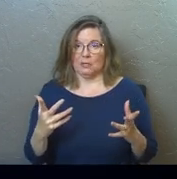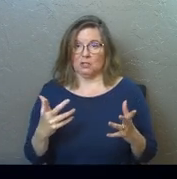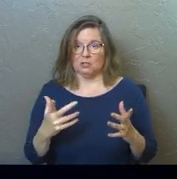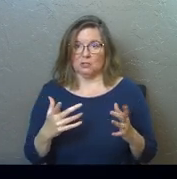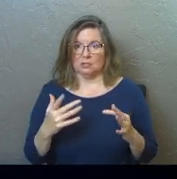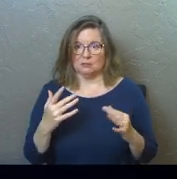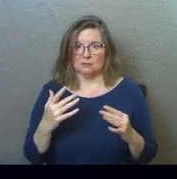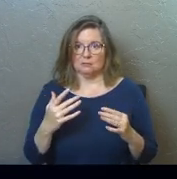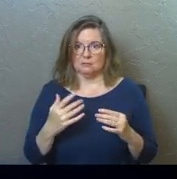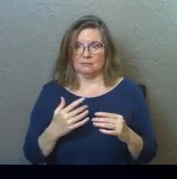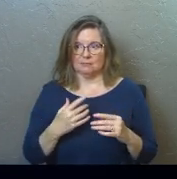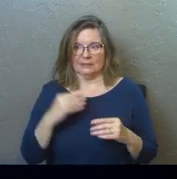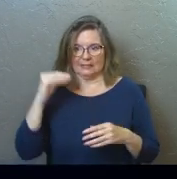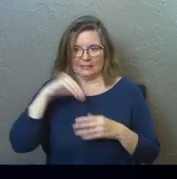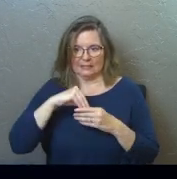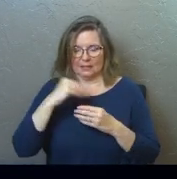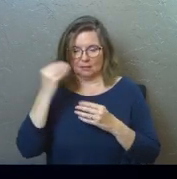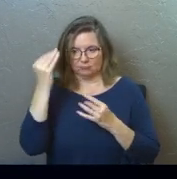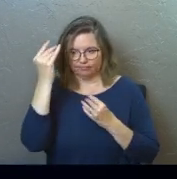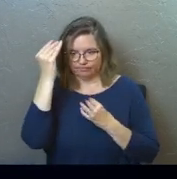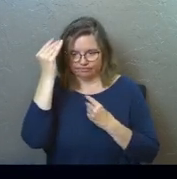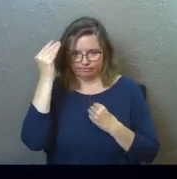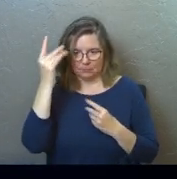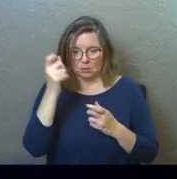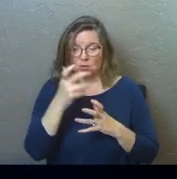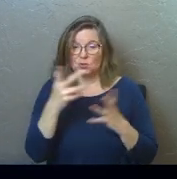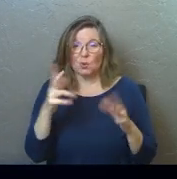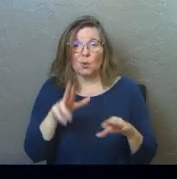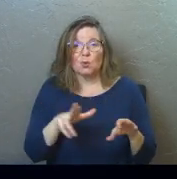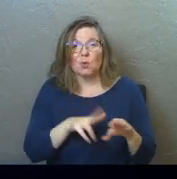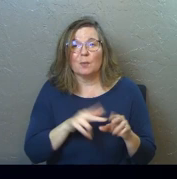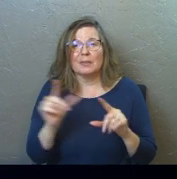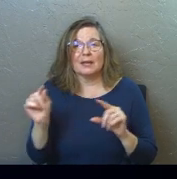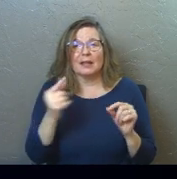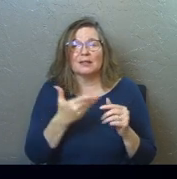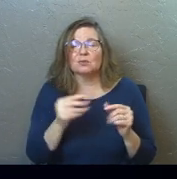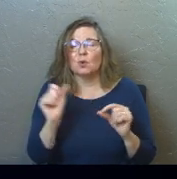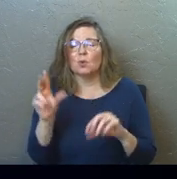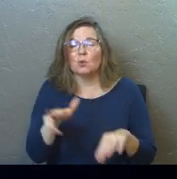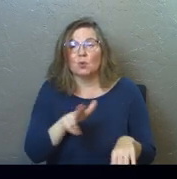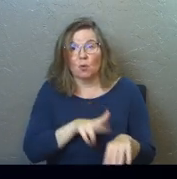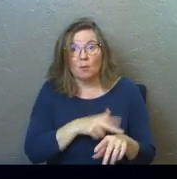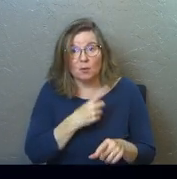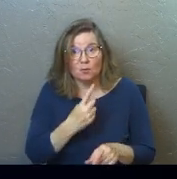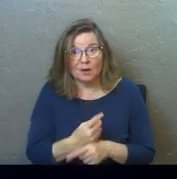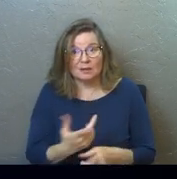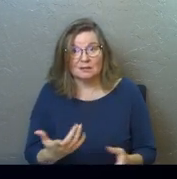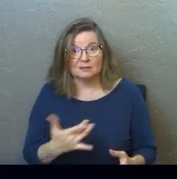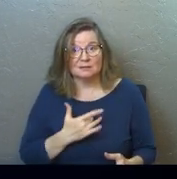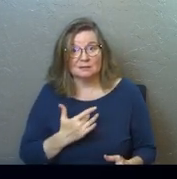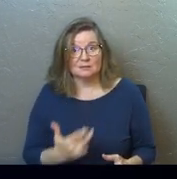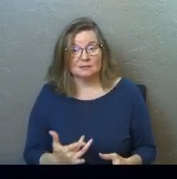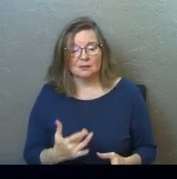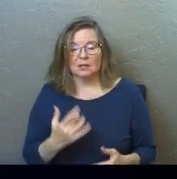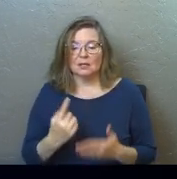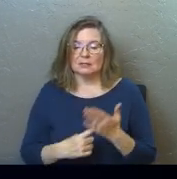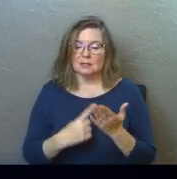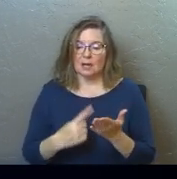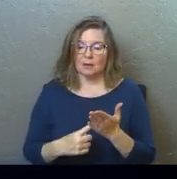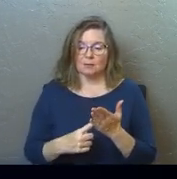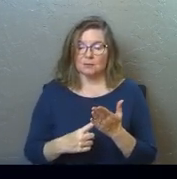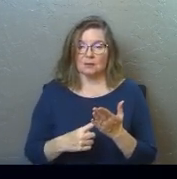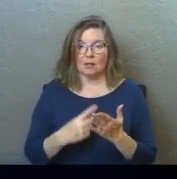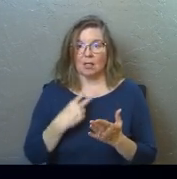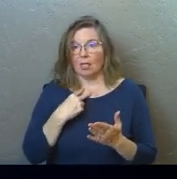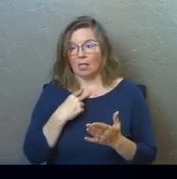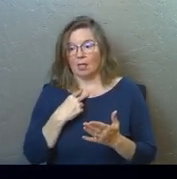churning inside of me. Because it's so normal. This gossip thing is so normal, yeah? And sometimes we